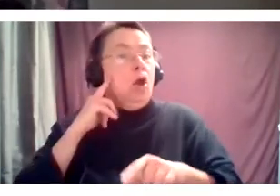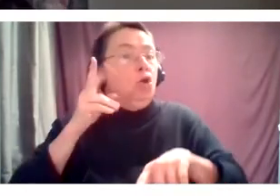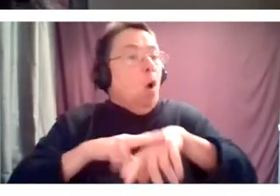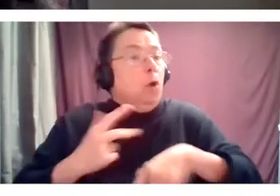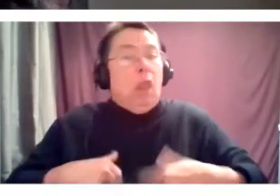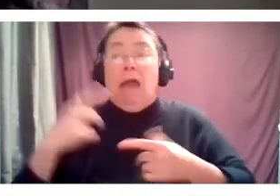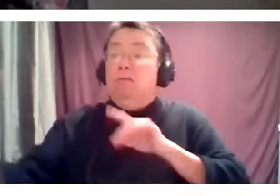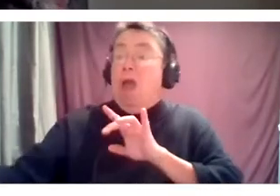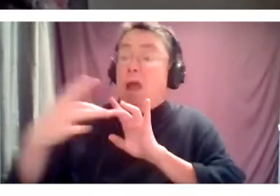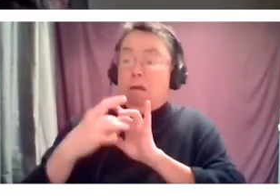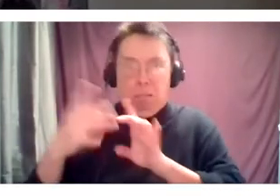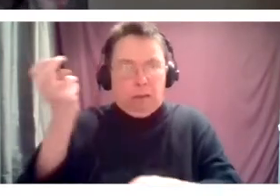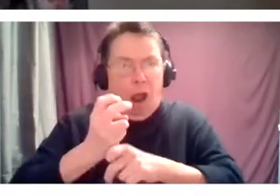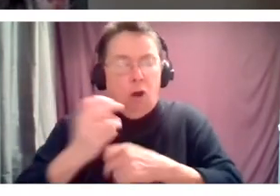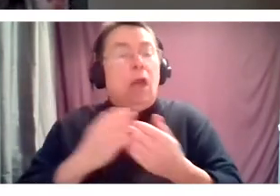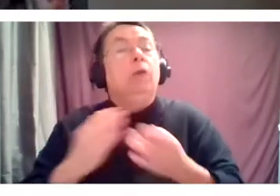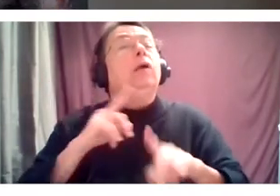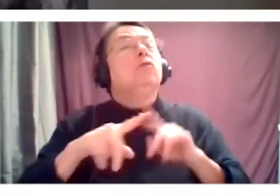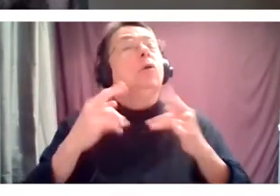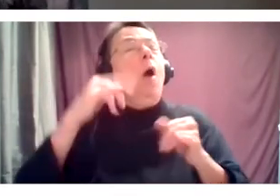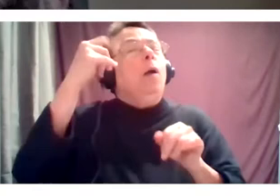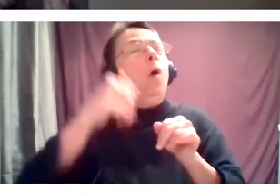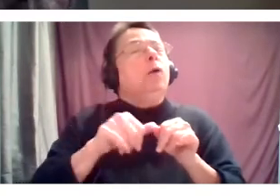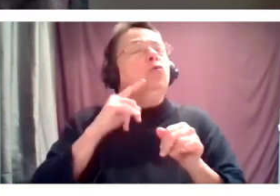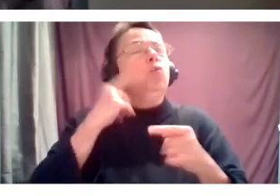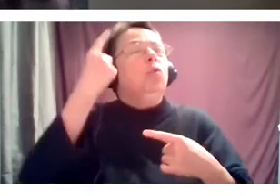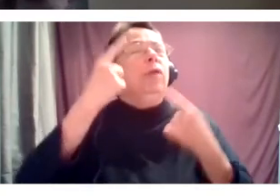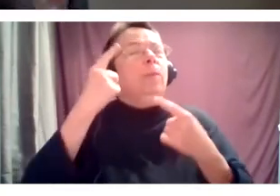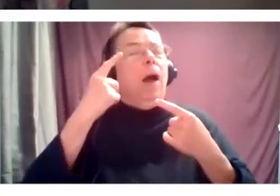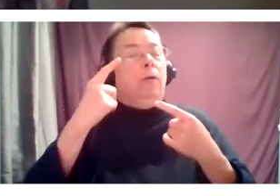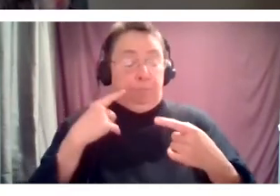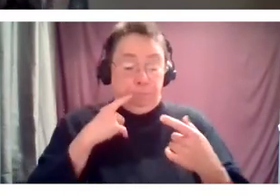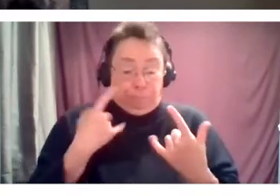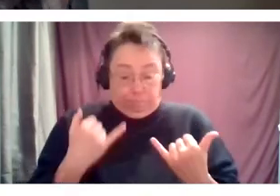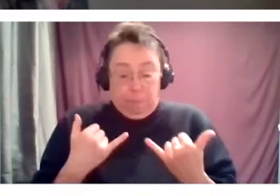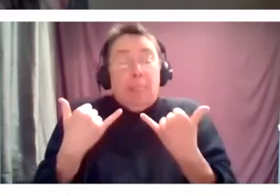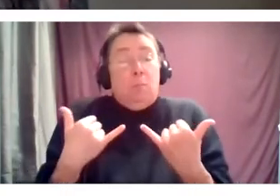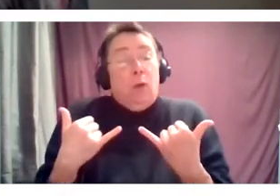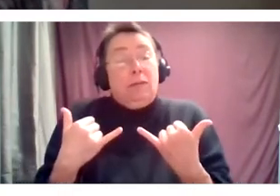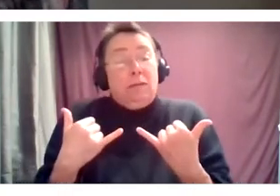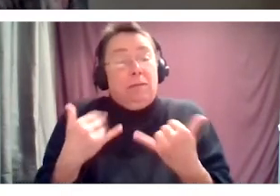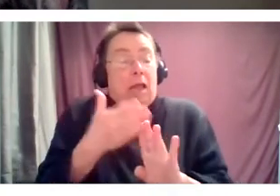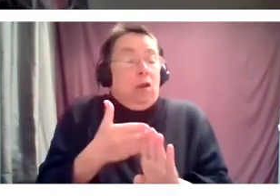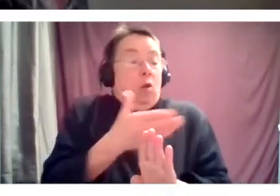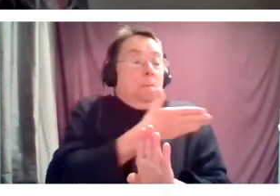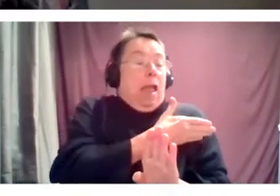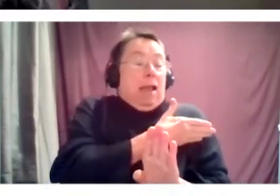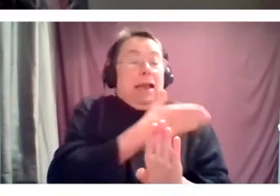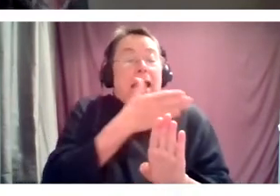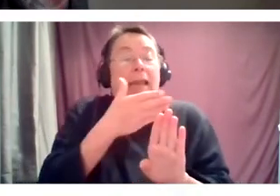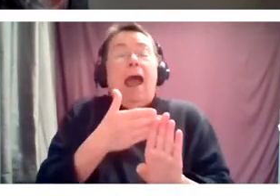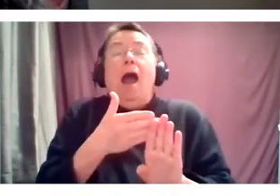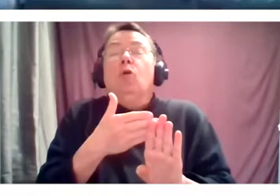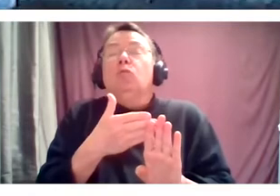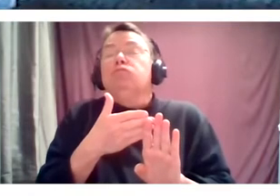mind, I want to move us on to having gone from the present moment to thinking back to the past, to now being in perhaps